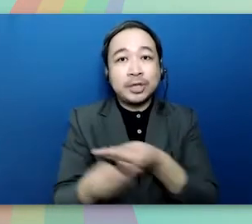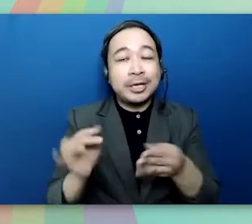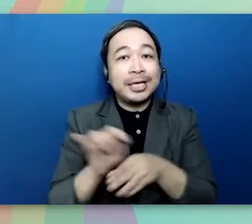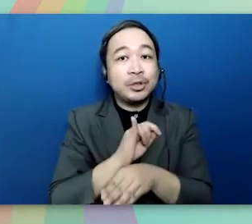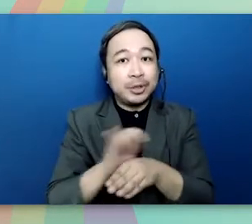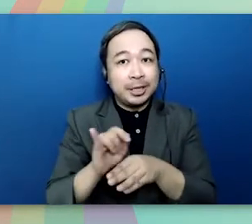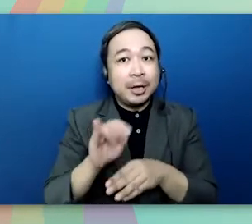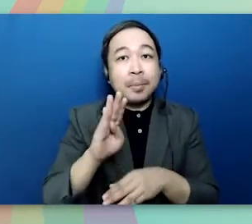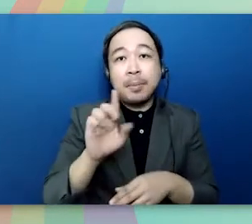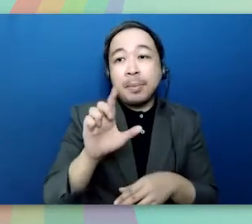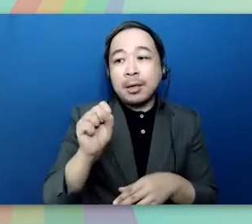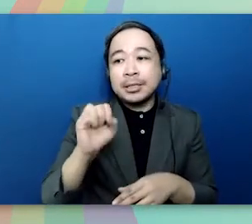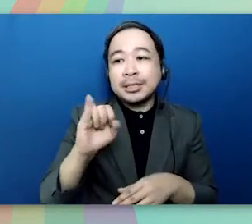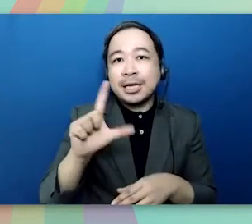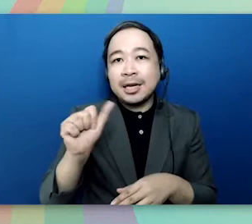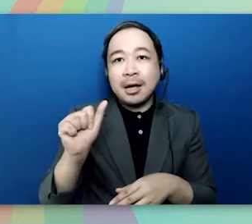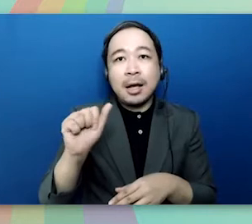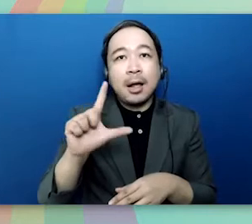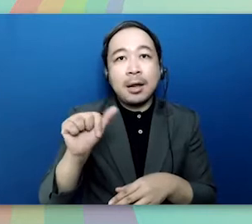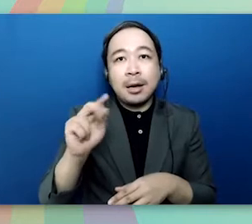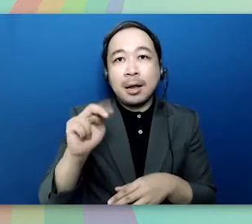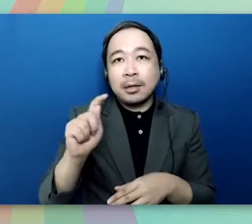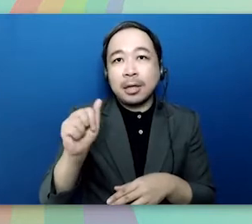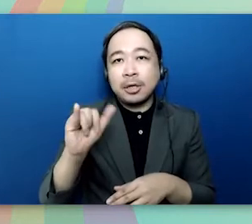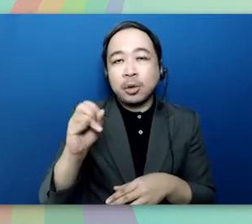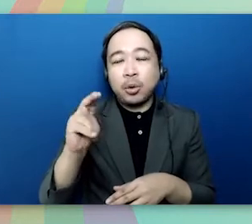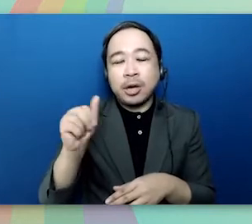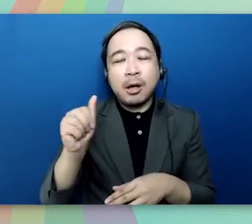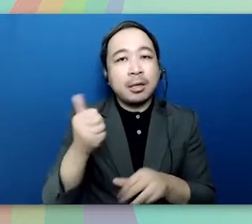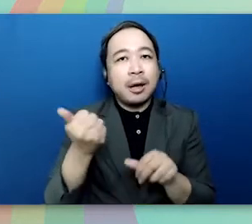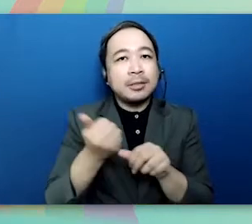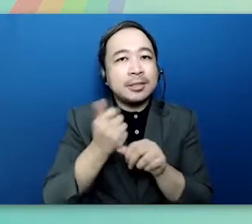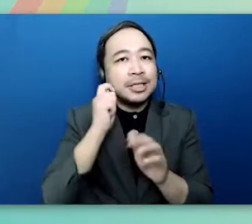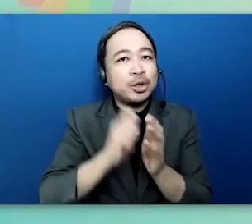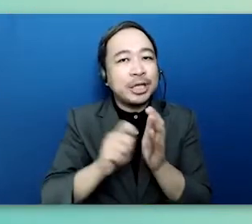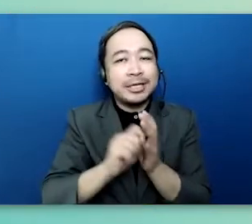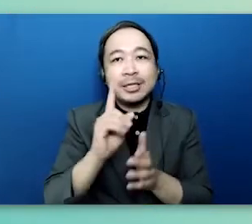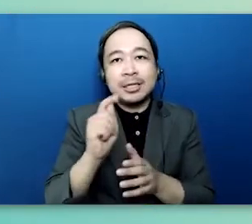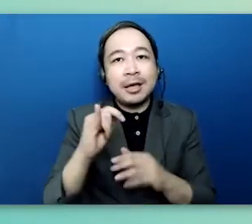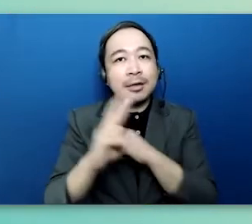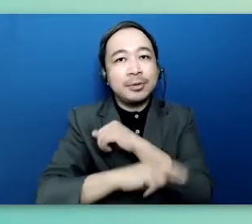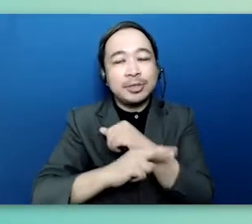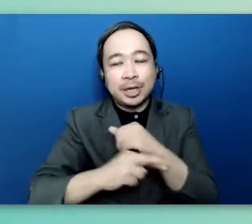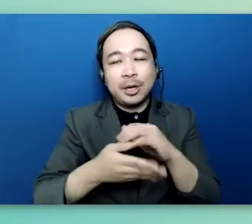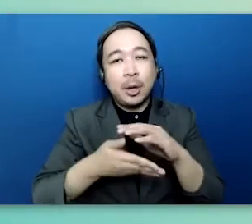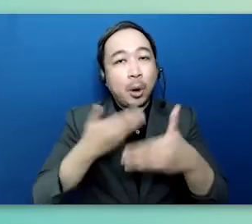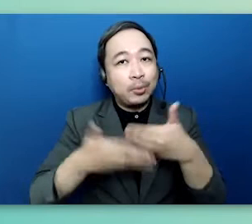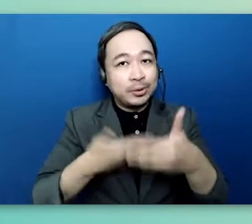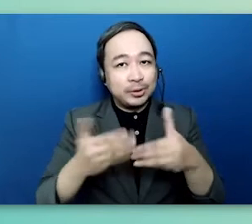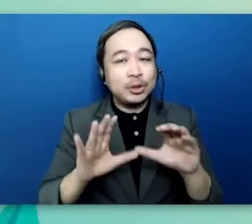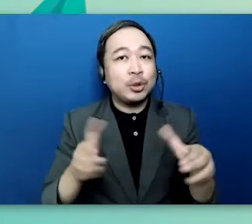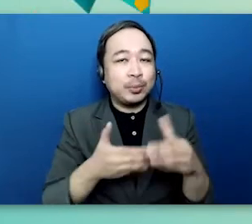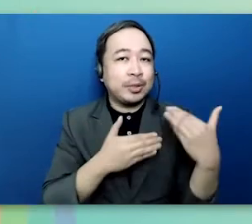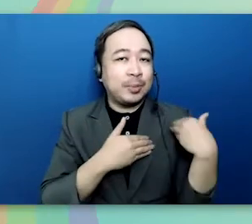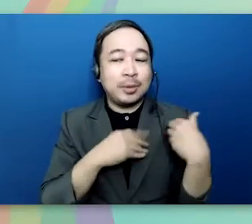industry undersecretary blasila aylan tayona was the assistant secretary of dti regional operations group in charge